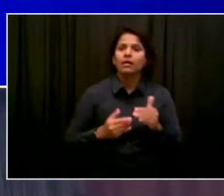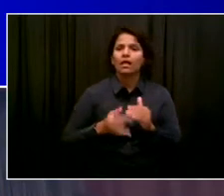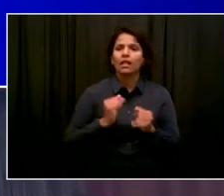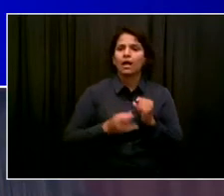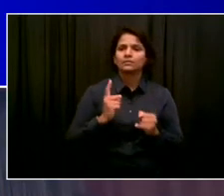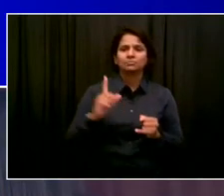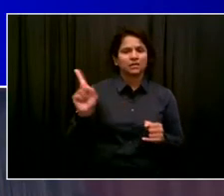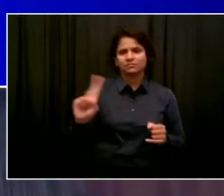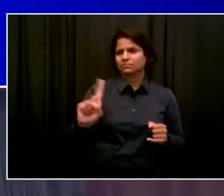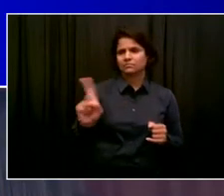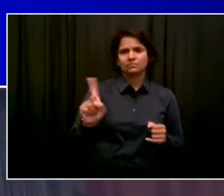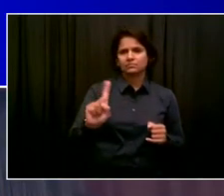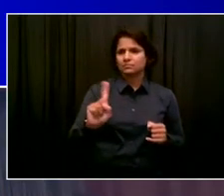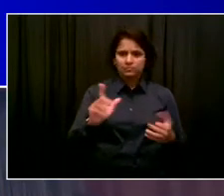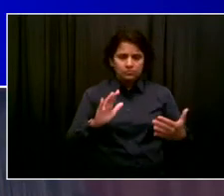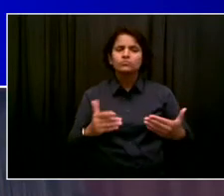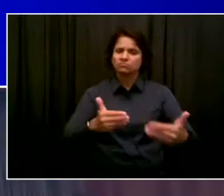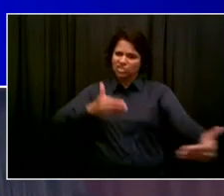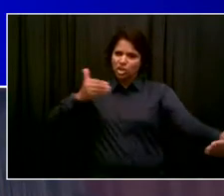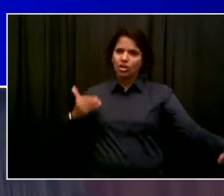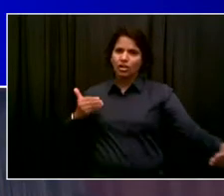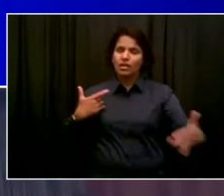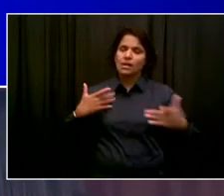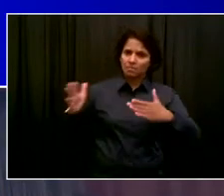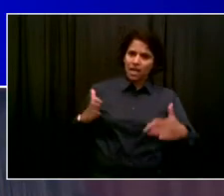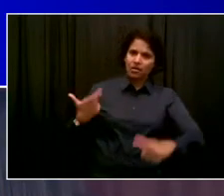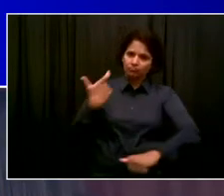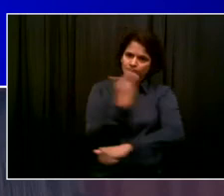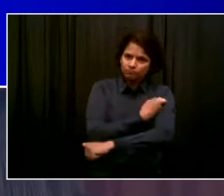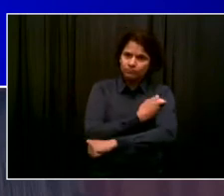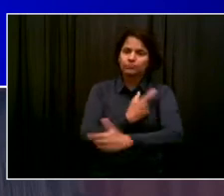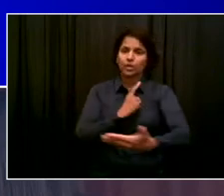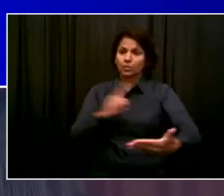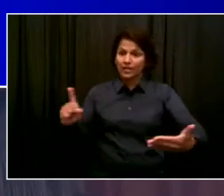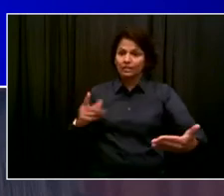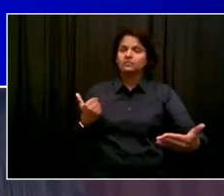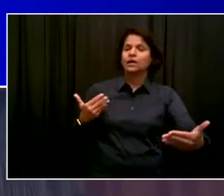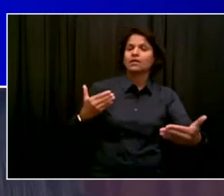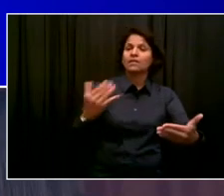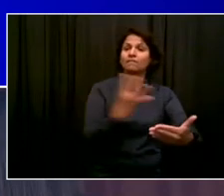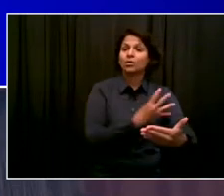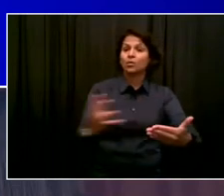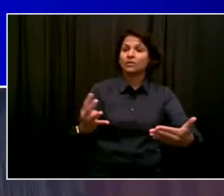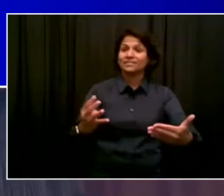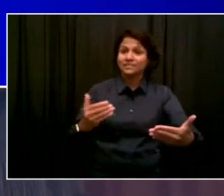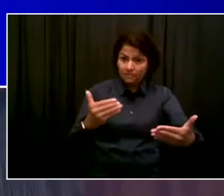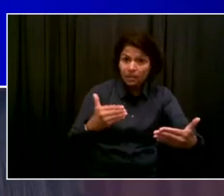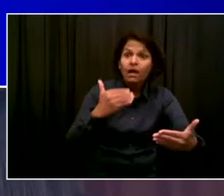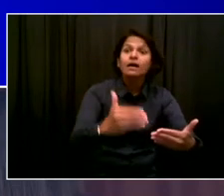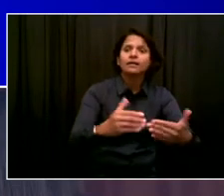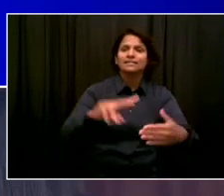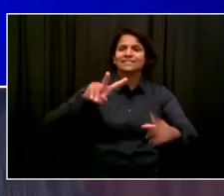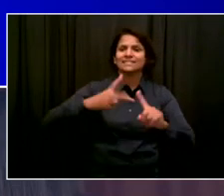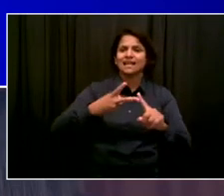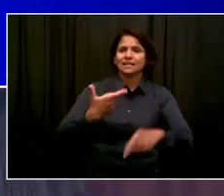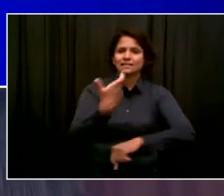well over 200,000 young people in the 12- to 17-year-old range have been vaccinated already. We expect a big uptick in that as school